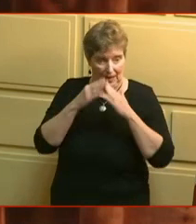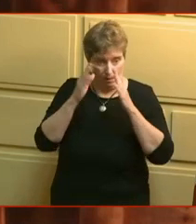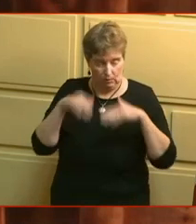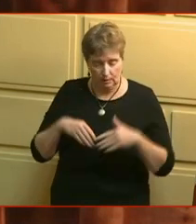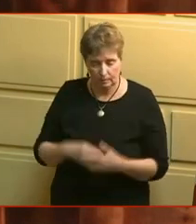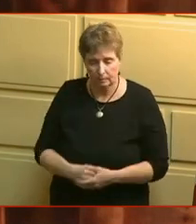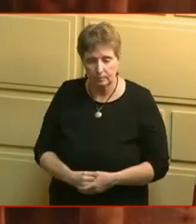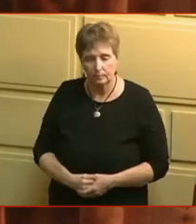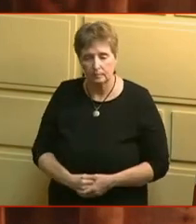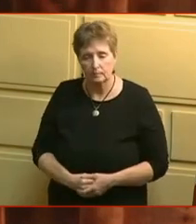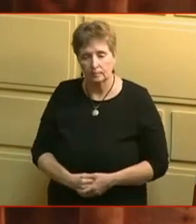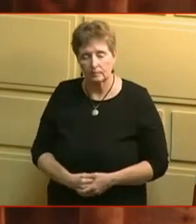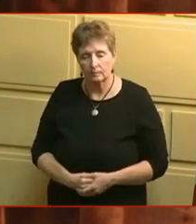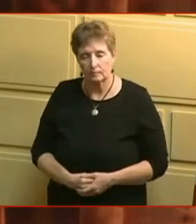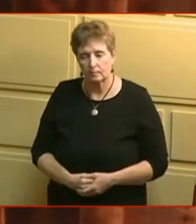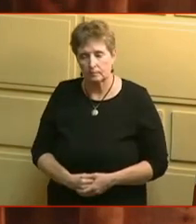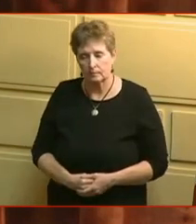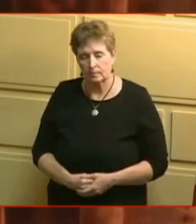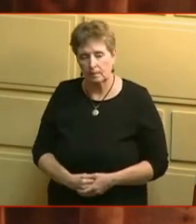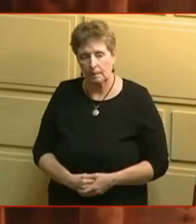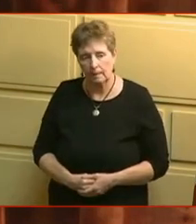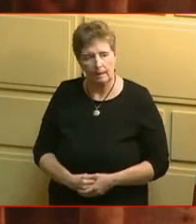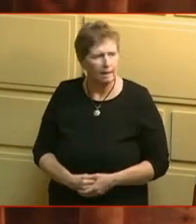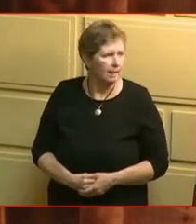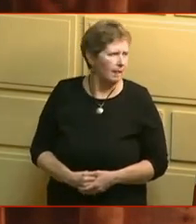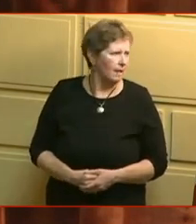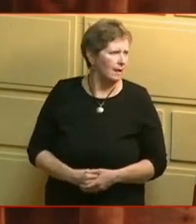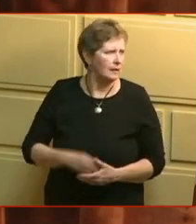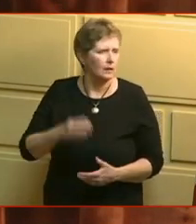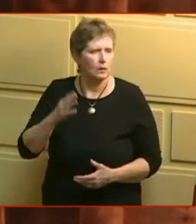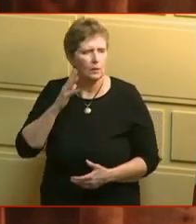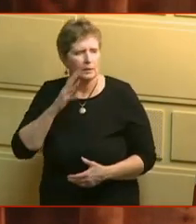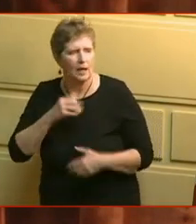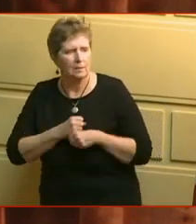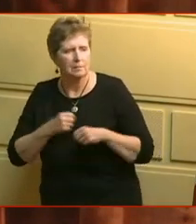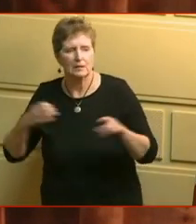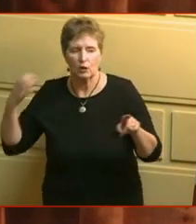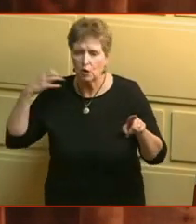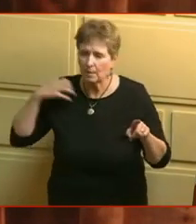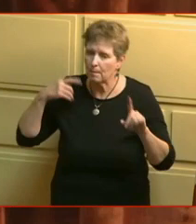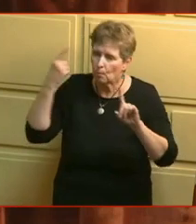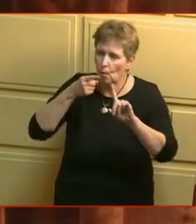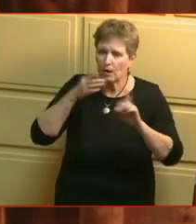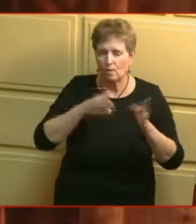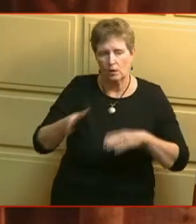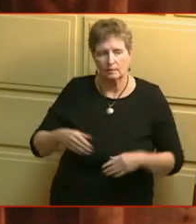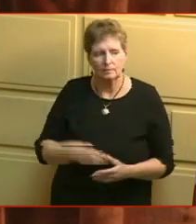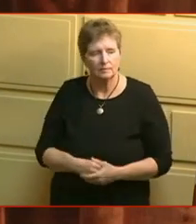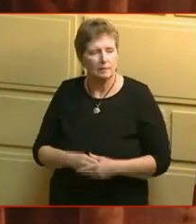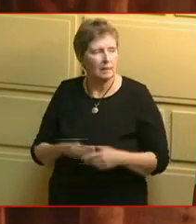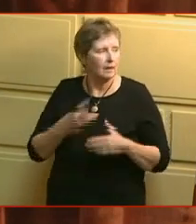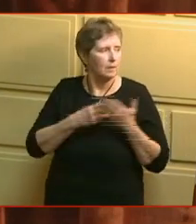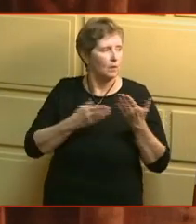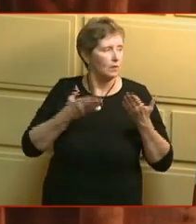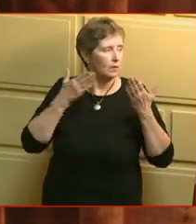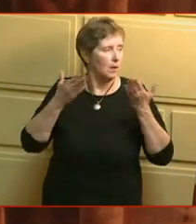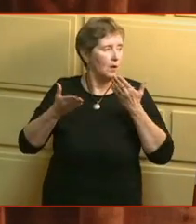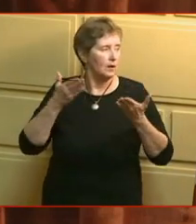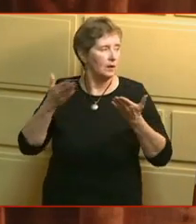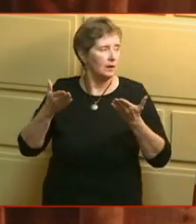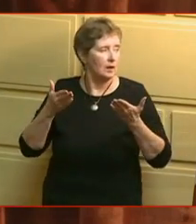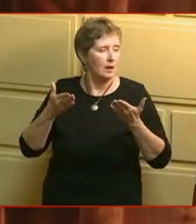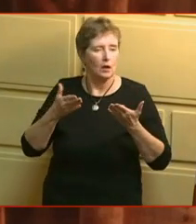into order shall not receive, entertain, or put to vote any motion or question